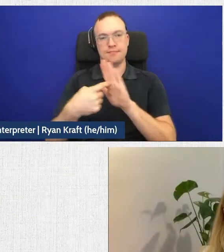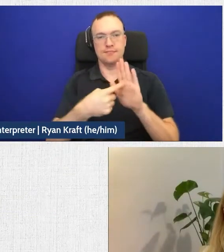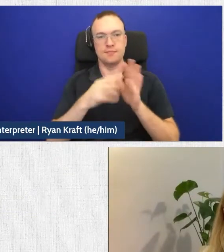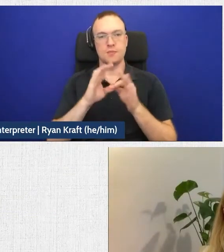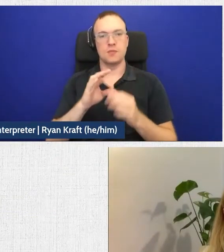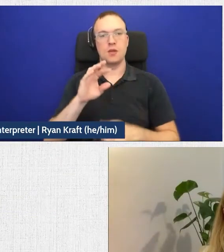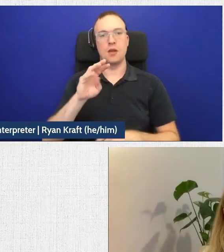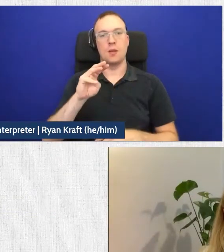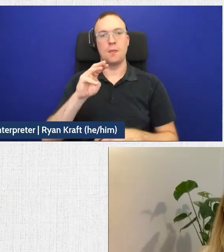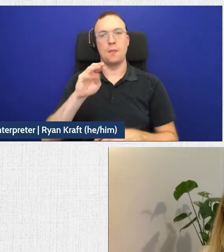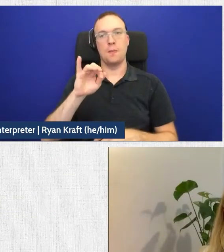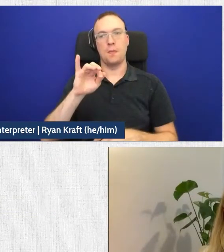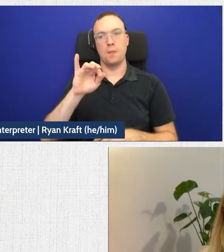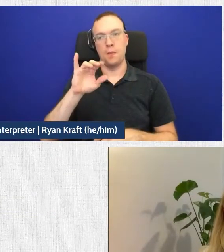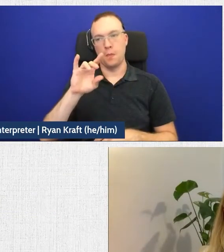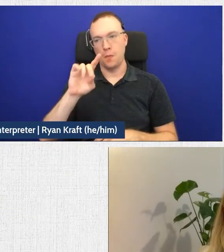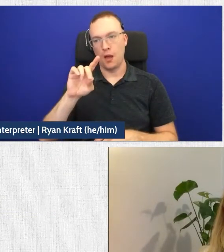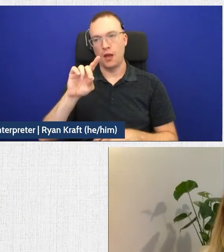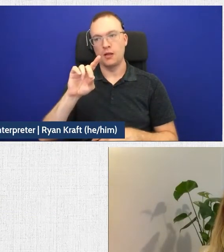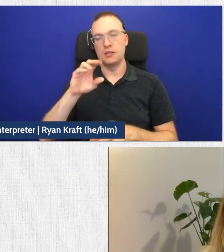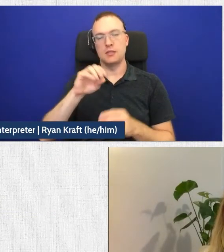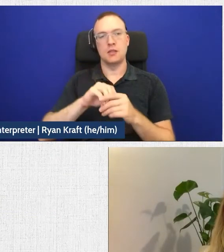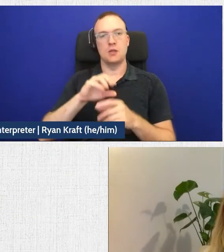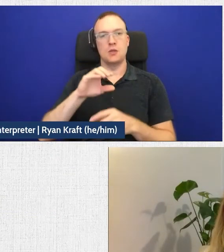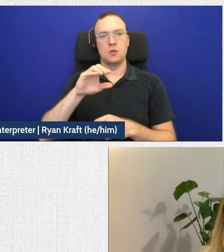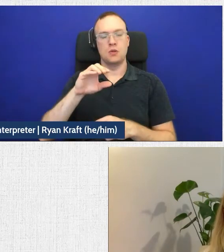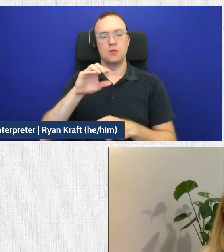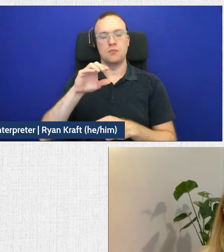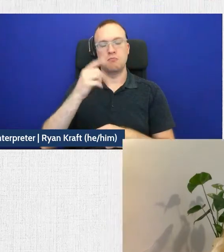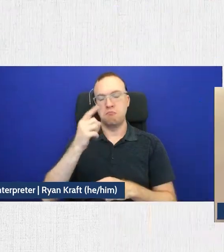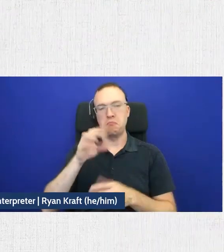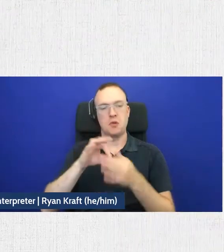MyOpenCourt and some of our employment law projects. Thanks.